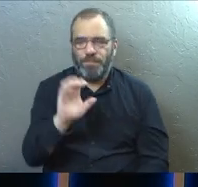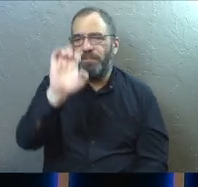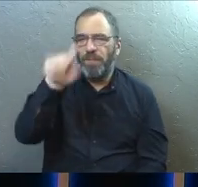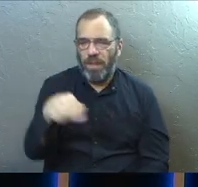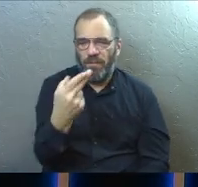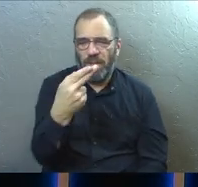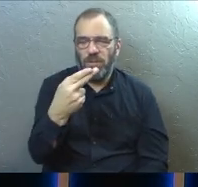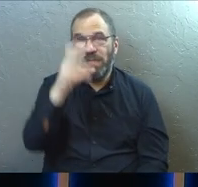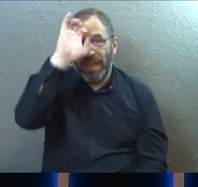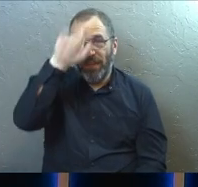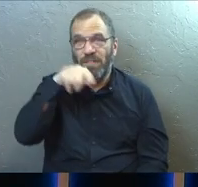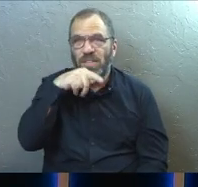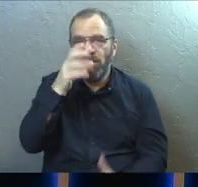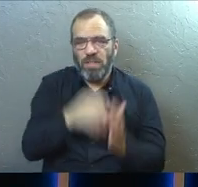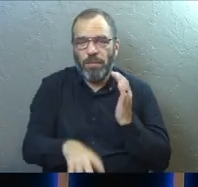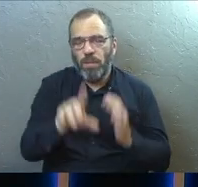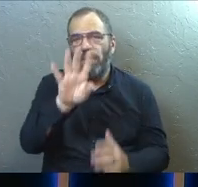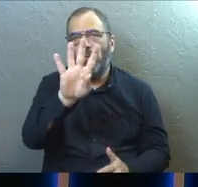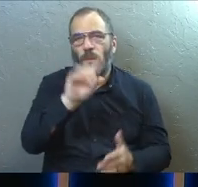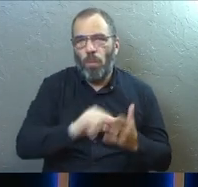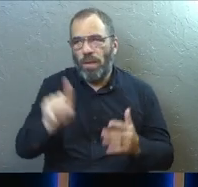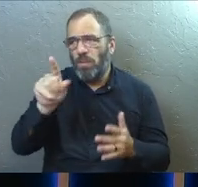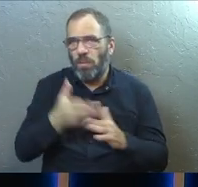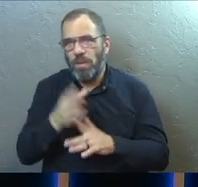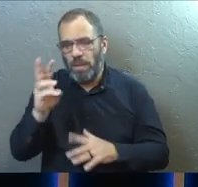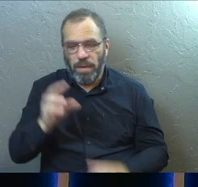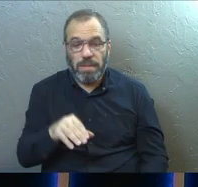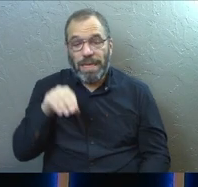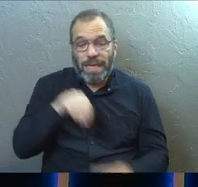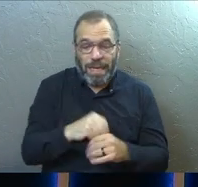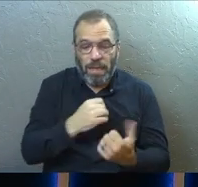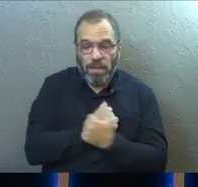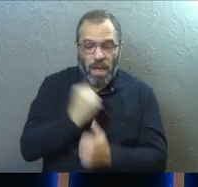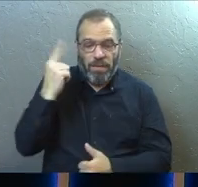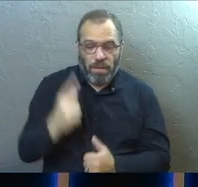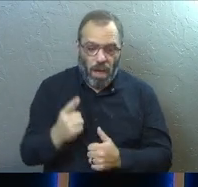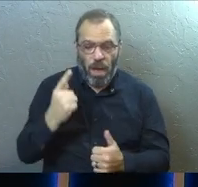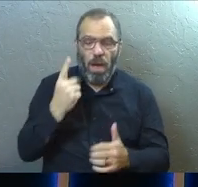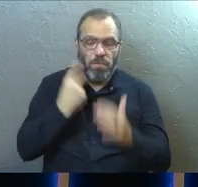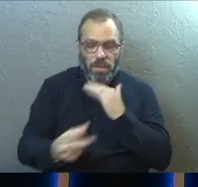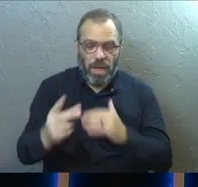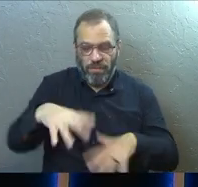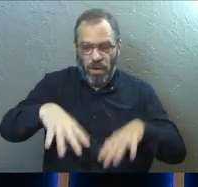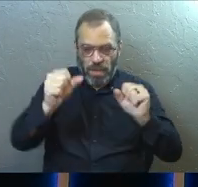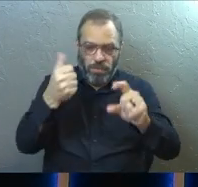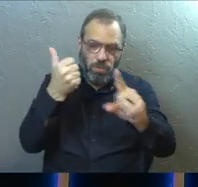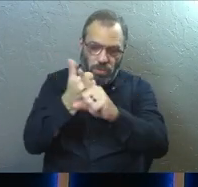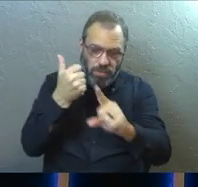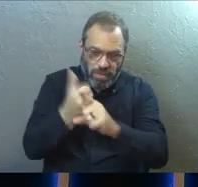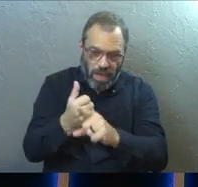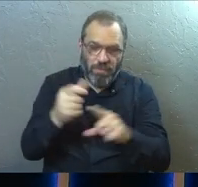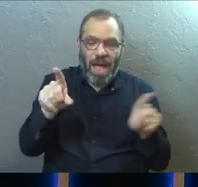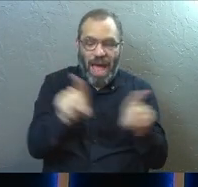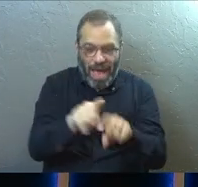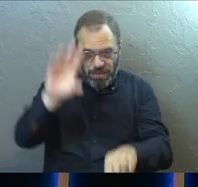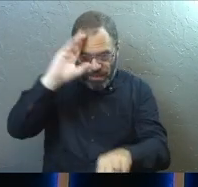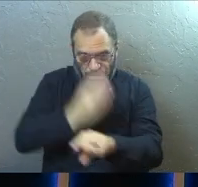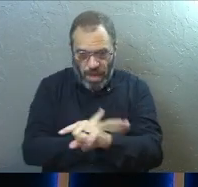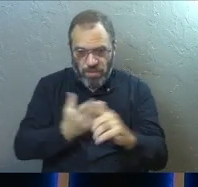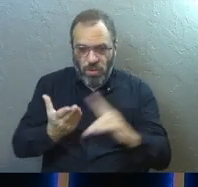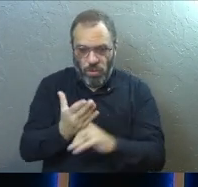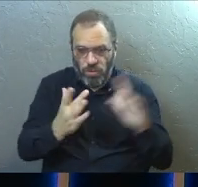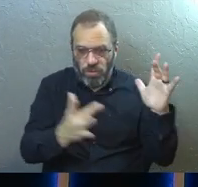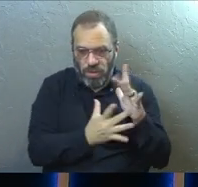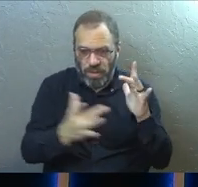Ephesians 1.4-6. Look at this. In love, God predestined us for adoption to himself as sons through